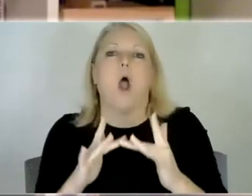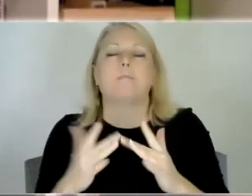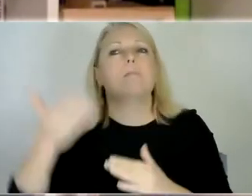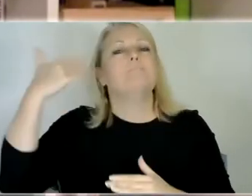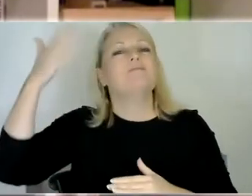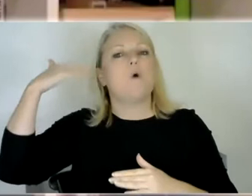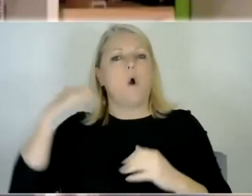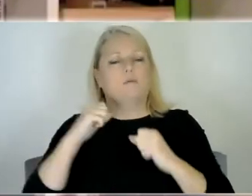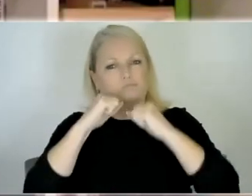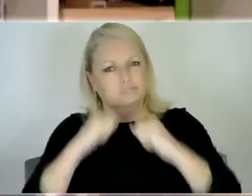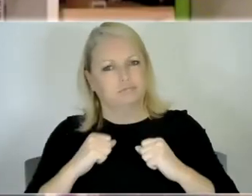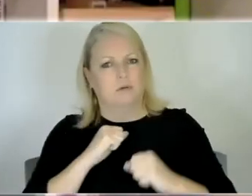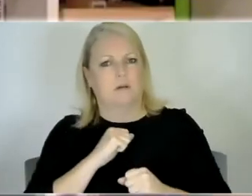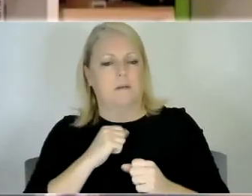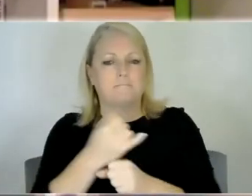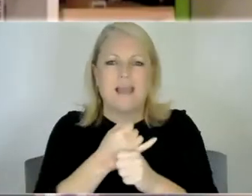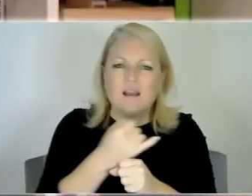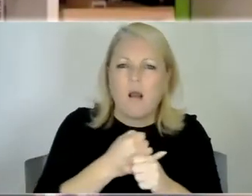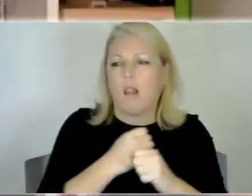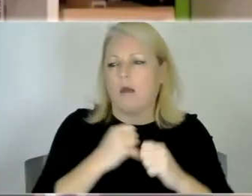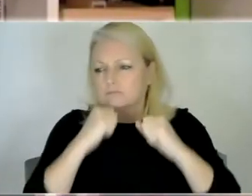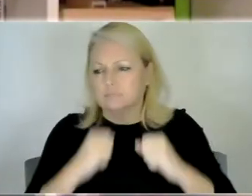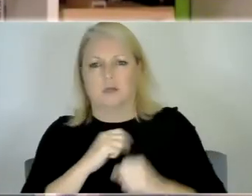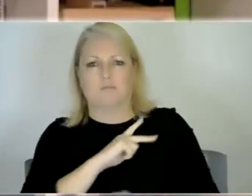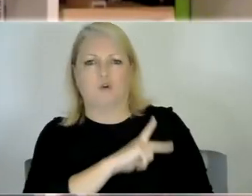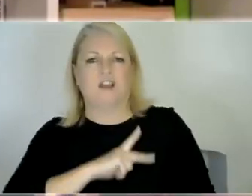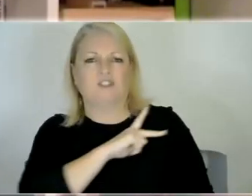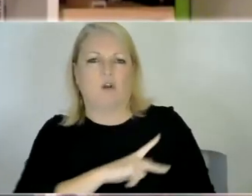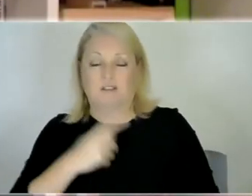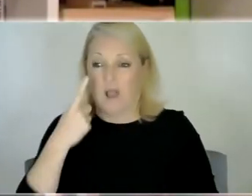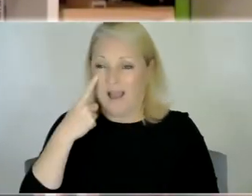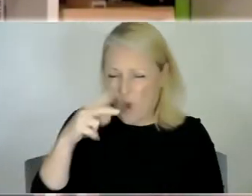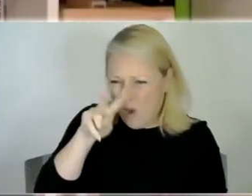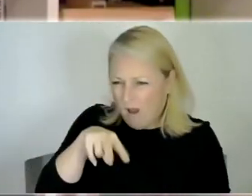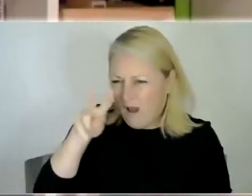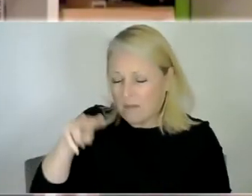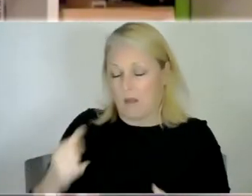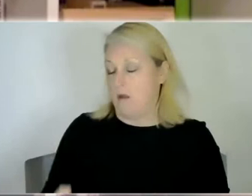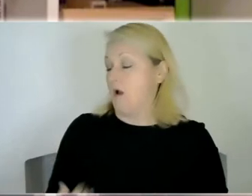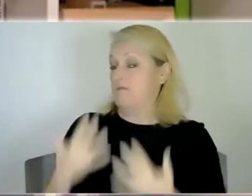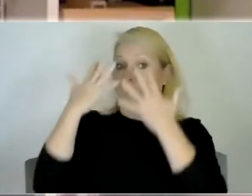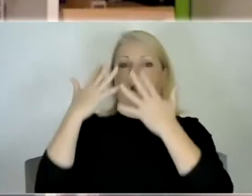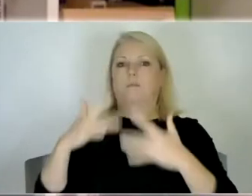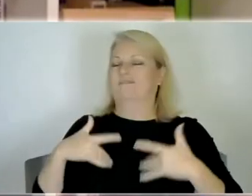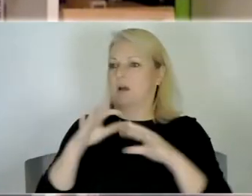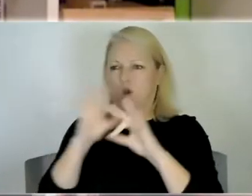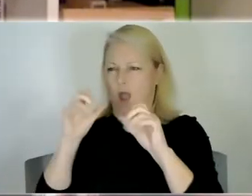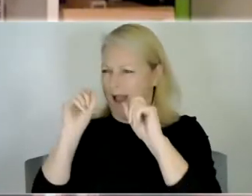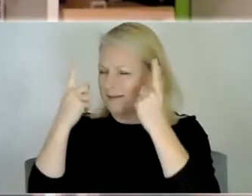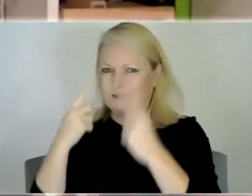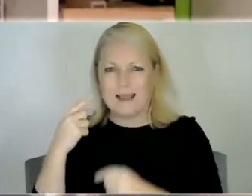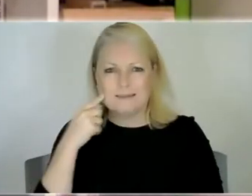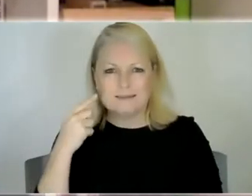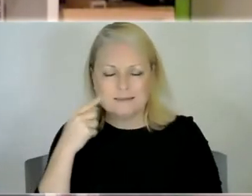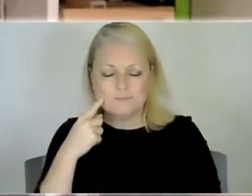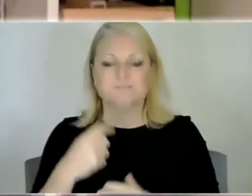or medical and just was a bit overwhelming you know not not really being able to take it in so so yeah so